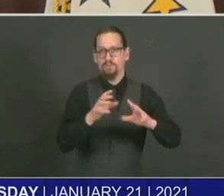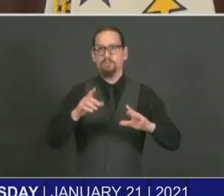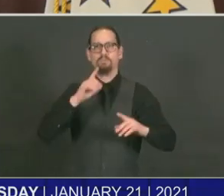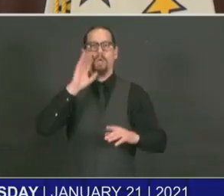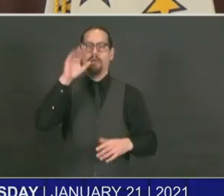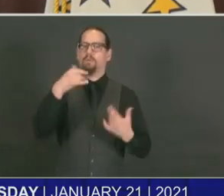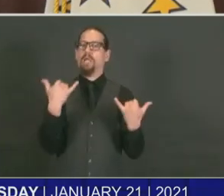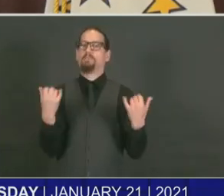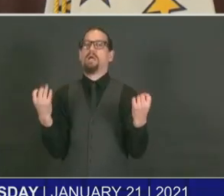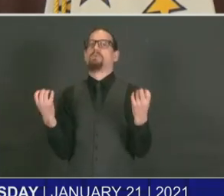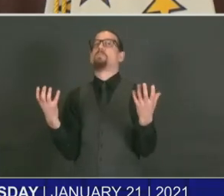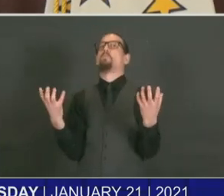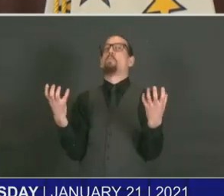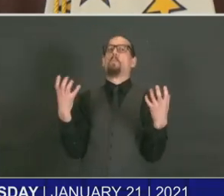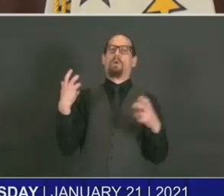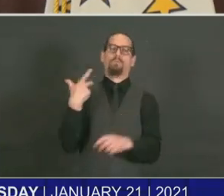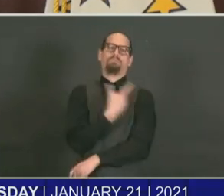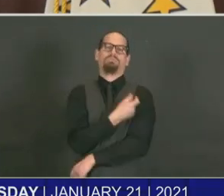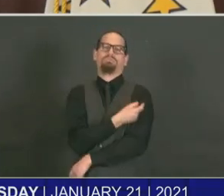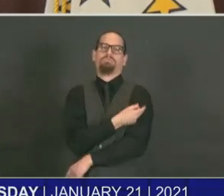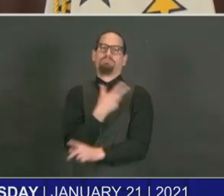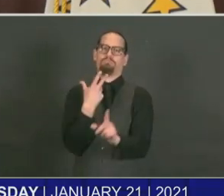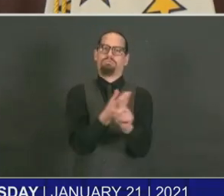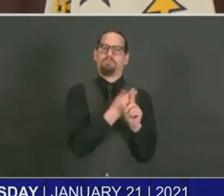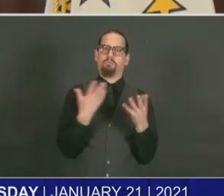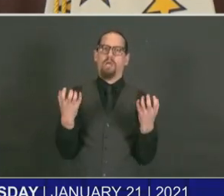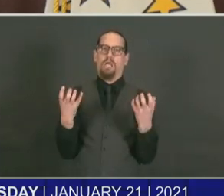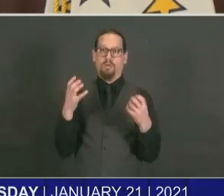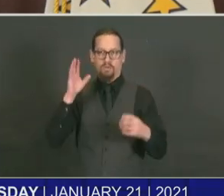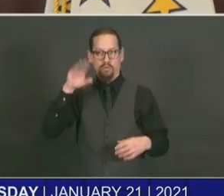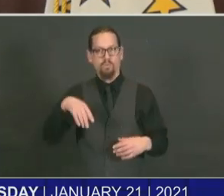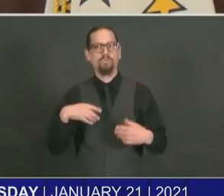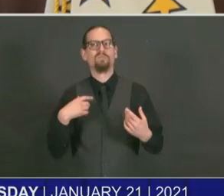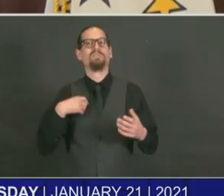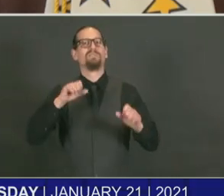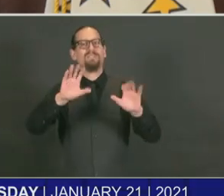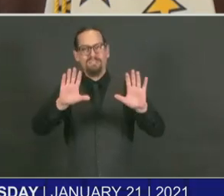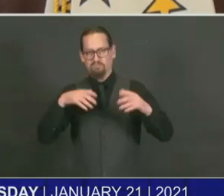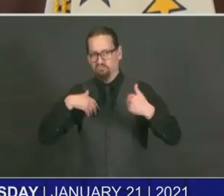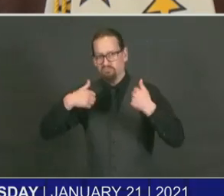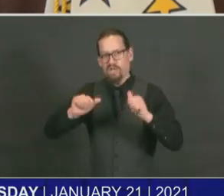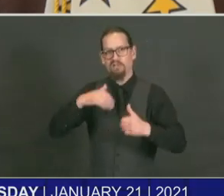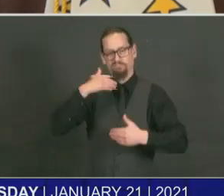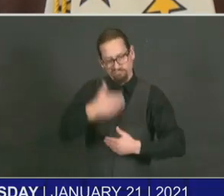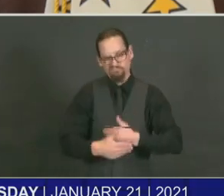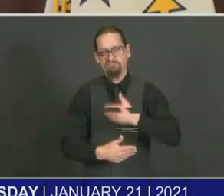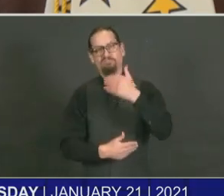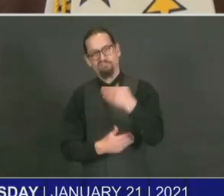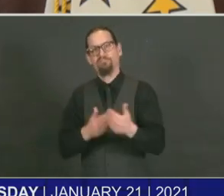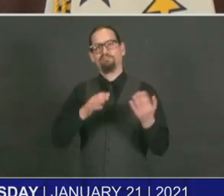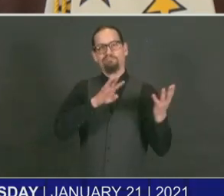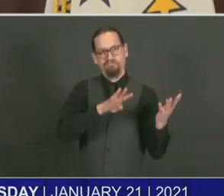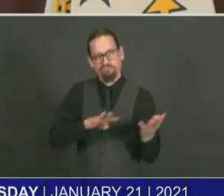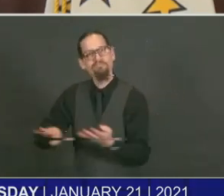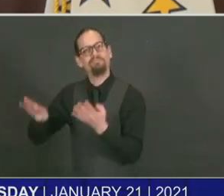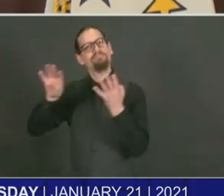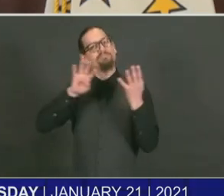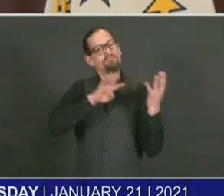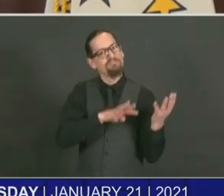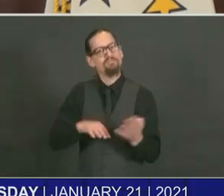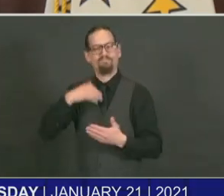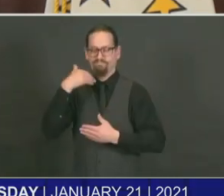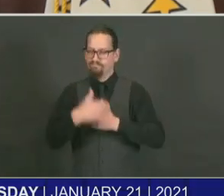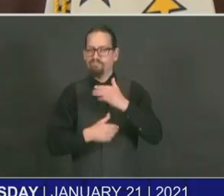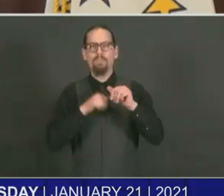it. That's what we want to see. And we are trying to vaccinate as many people as quickly and efficiently as possible. But again, we just don't have